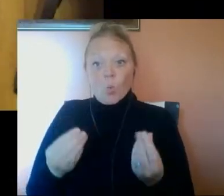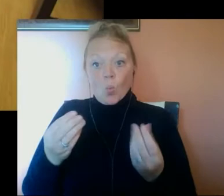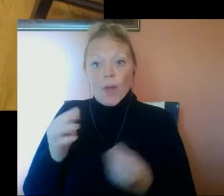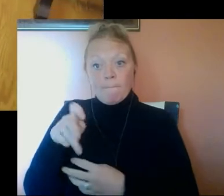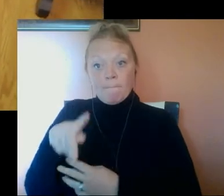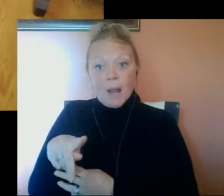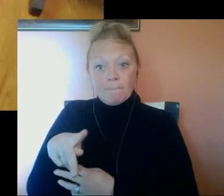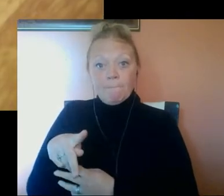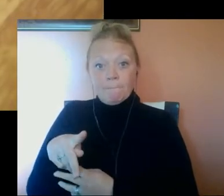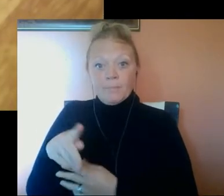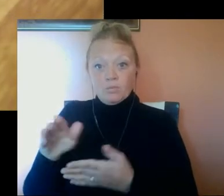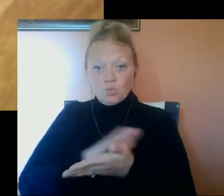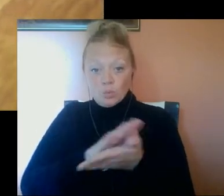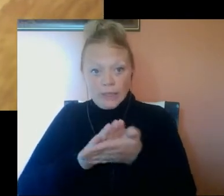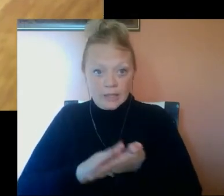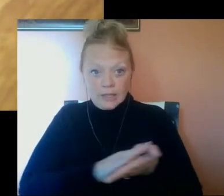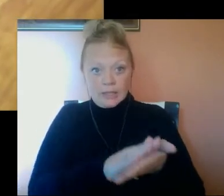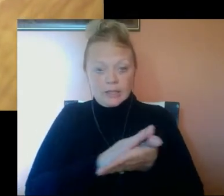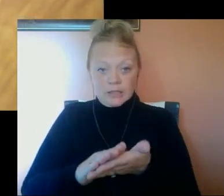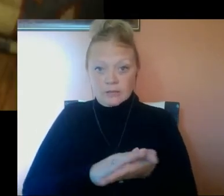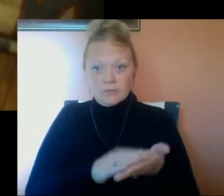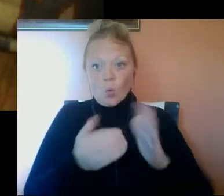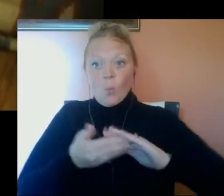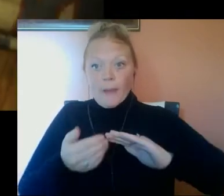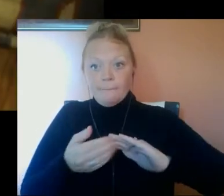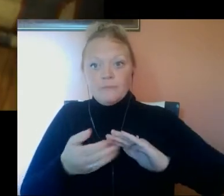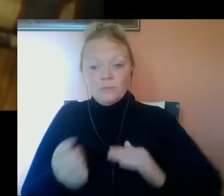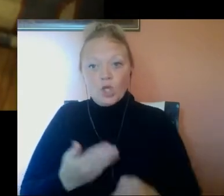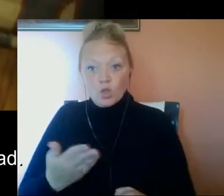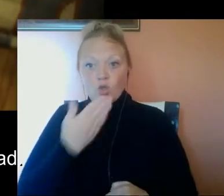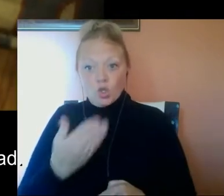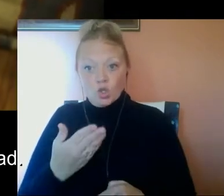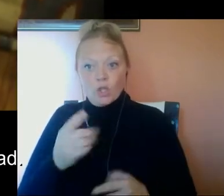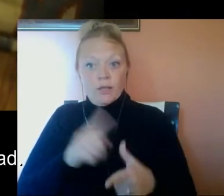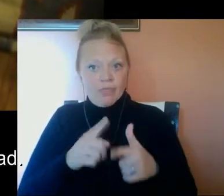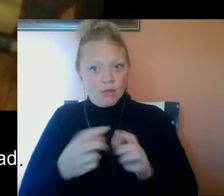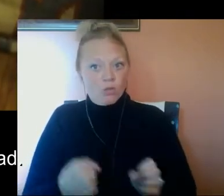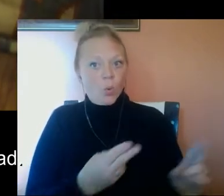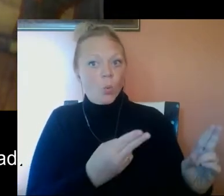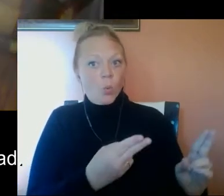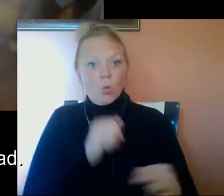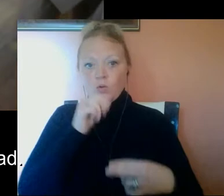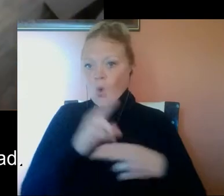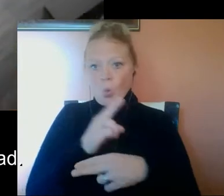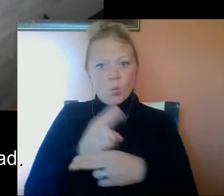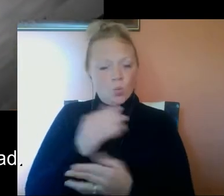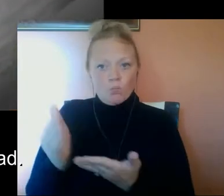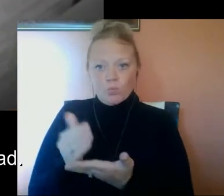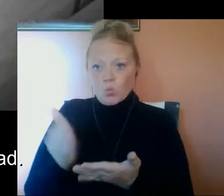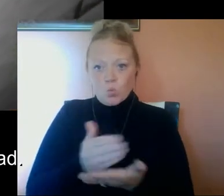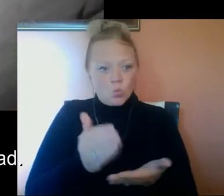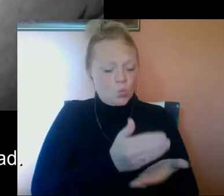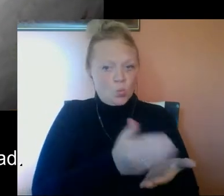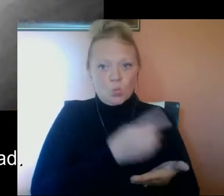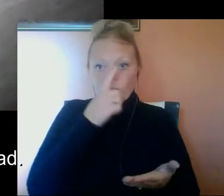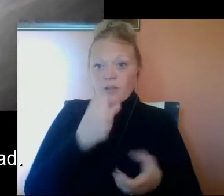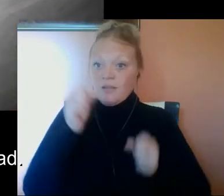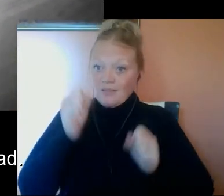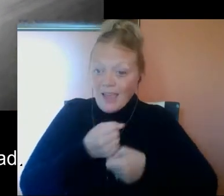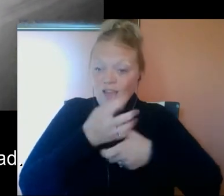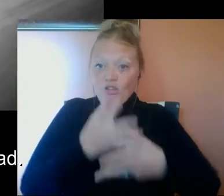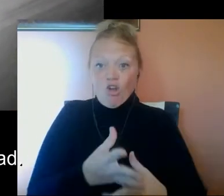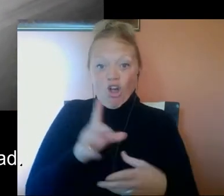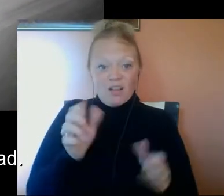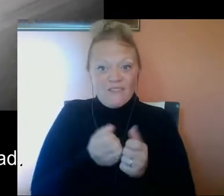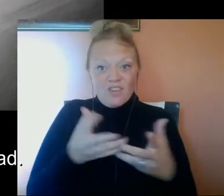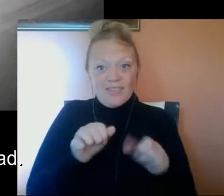to clean floors. Wet wipes work well to clean dust, and you can throw them away when you are done. Do not use a broom, because it could